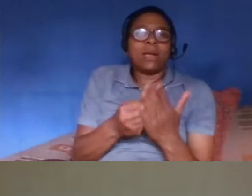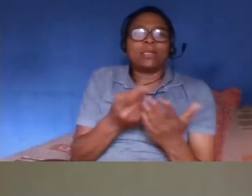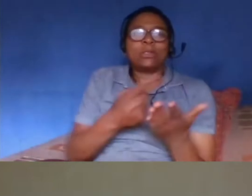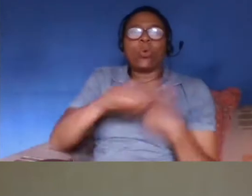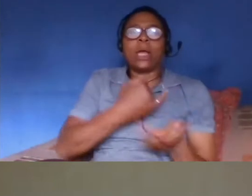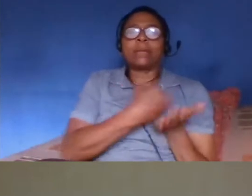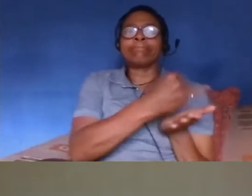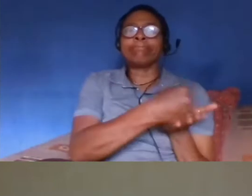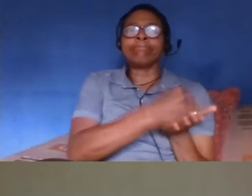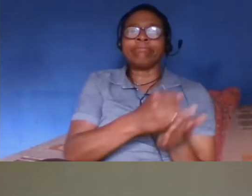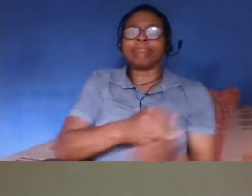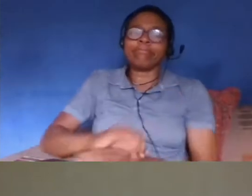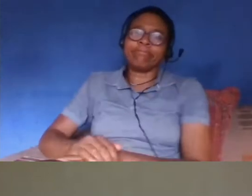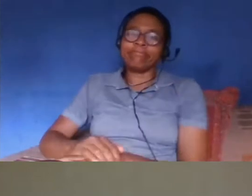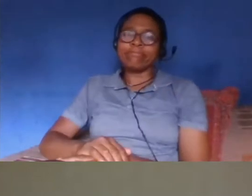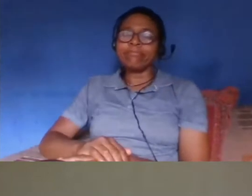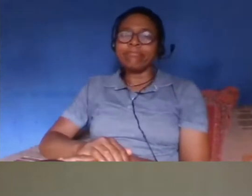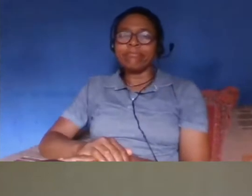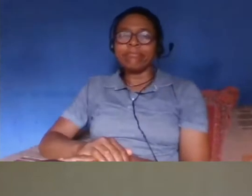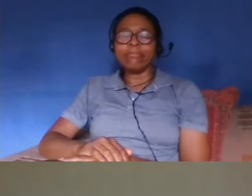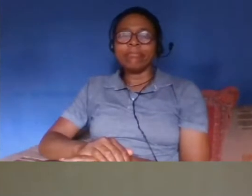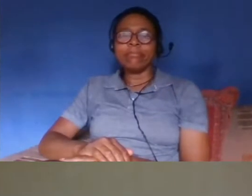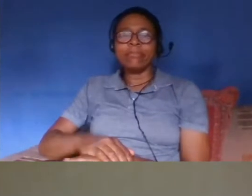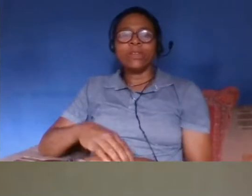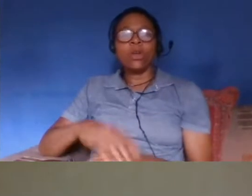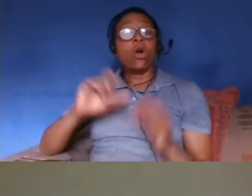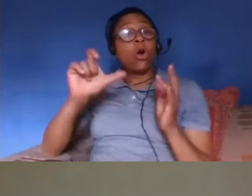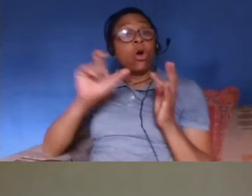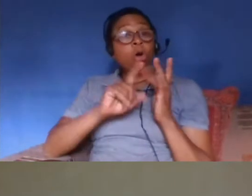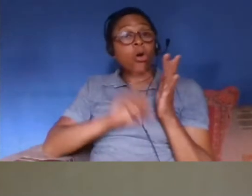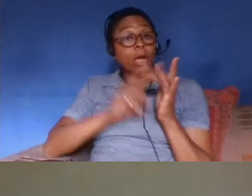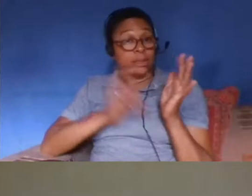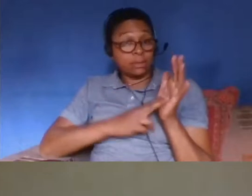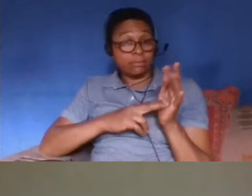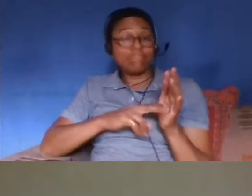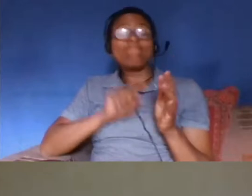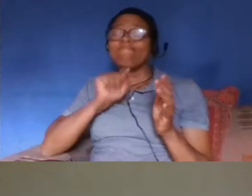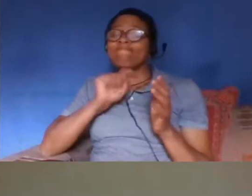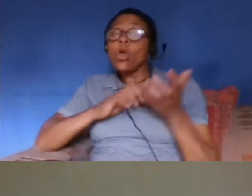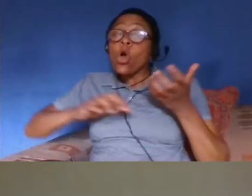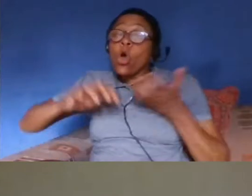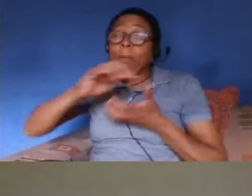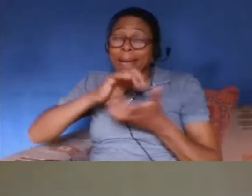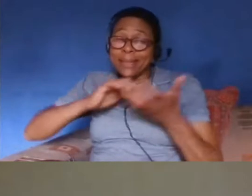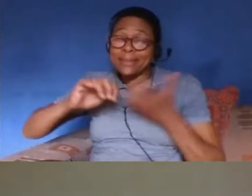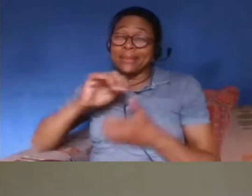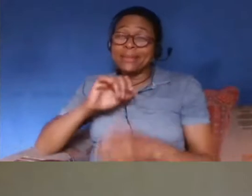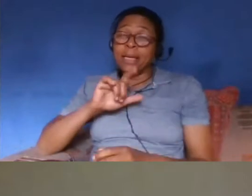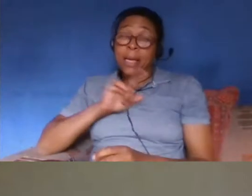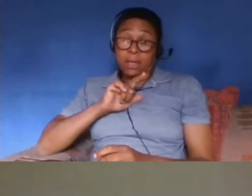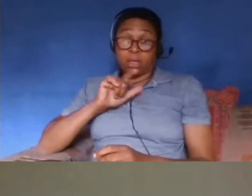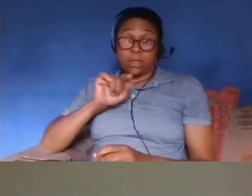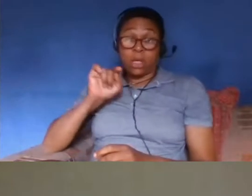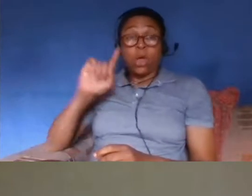yeah if this is this is a complex one because um the people that we're talking about are british nationals overseas so um